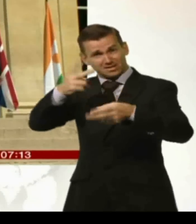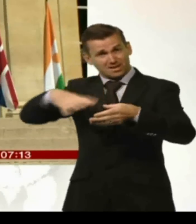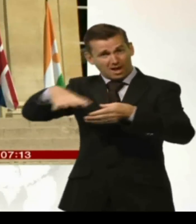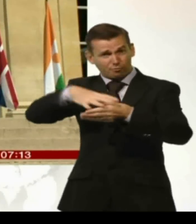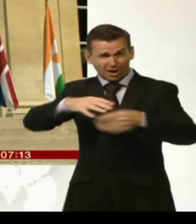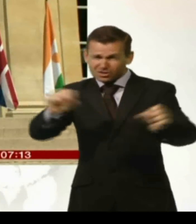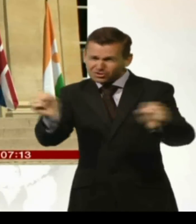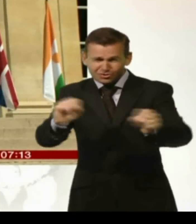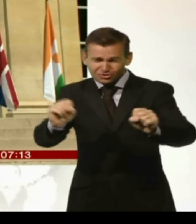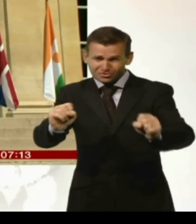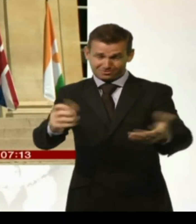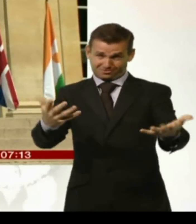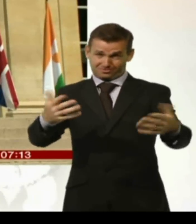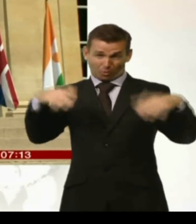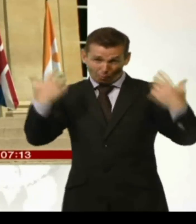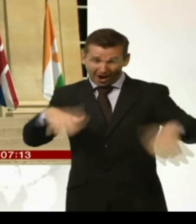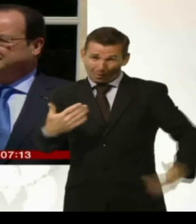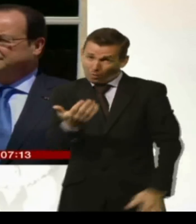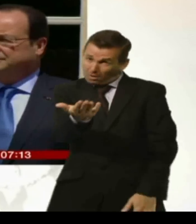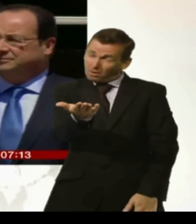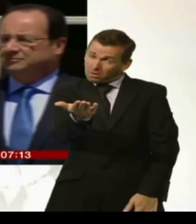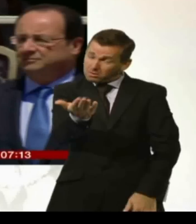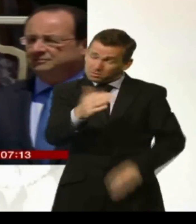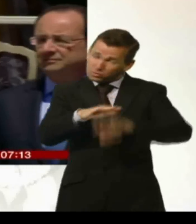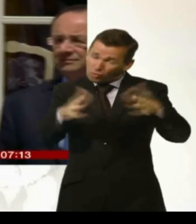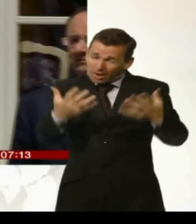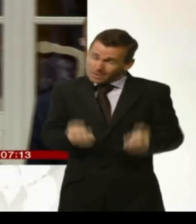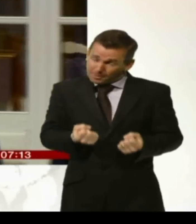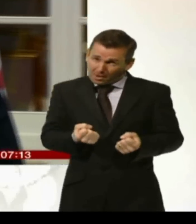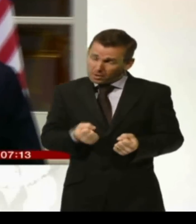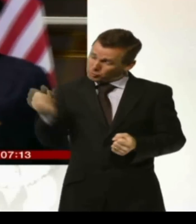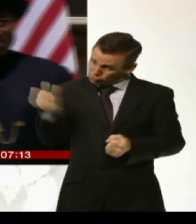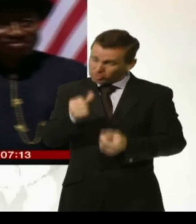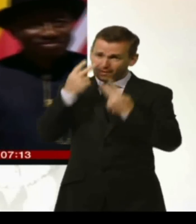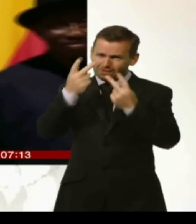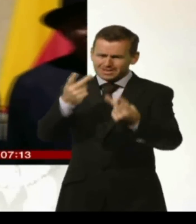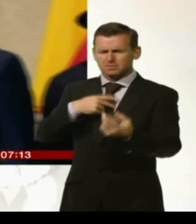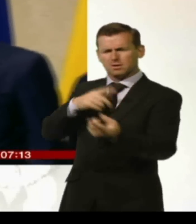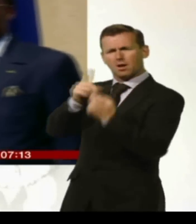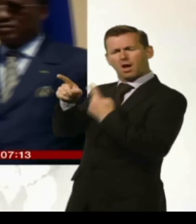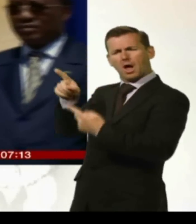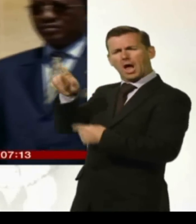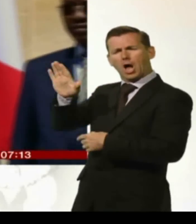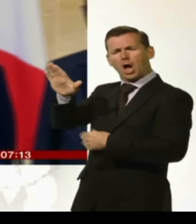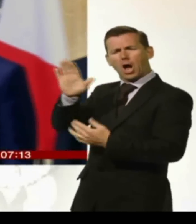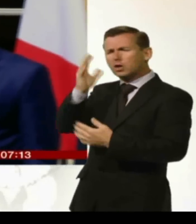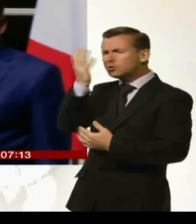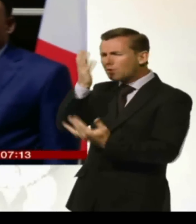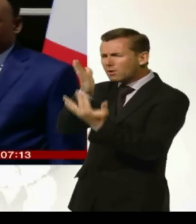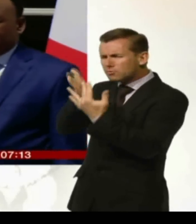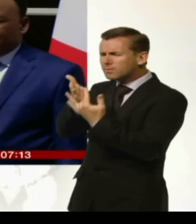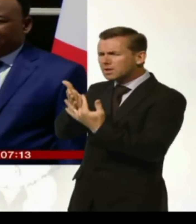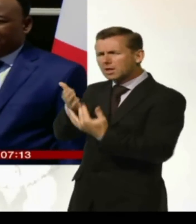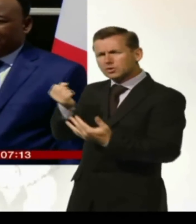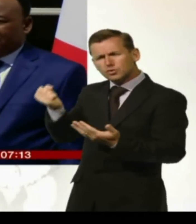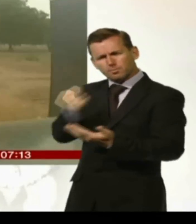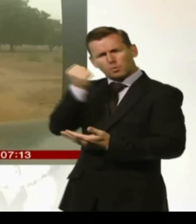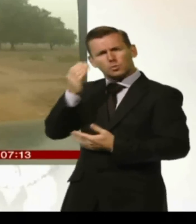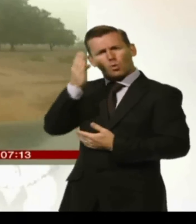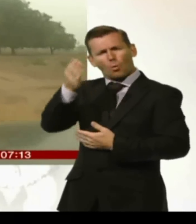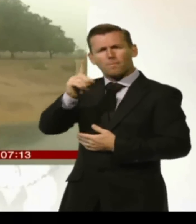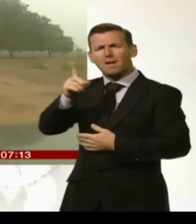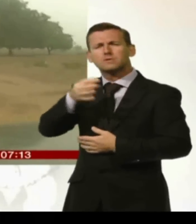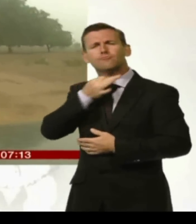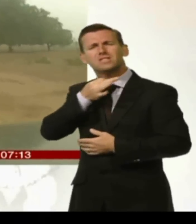a lot. That is very painful. That is unacceptable. Nigeria fights the corruption war. Sorry to interrupt. He was due to go there. There wasn't even that there